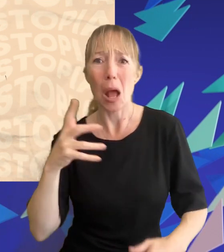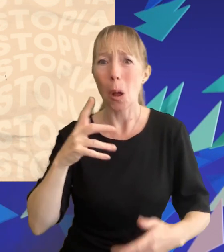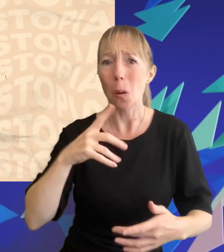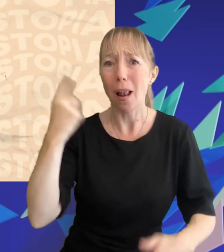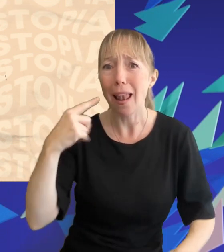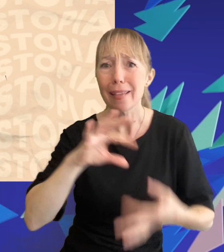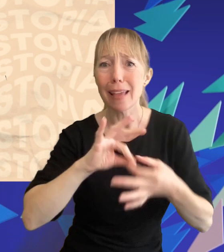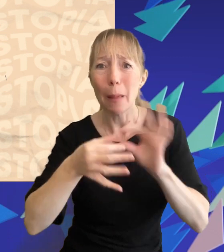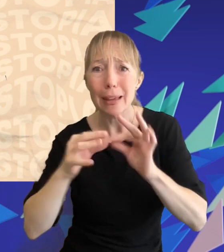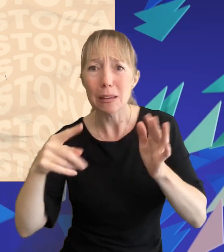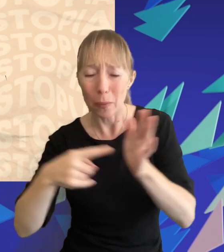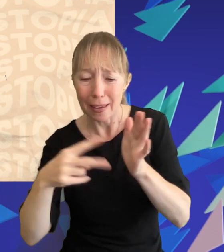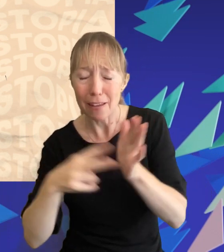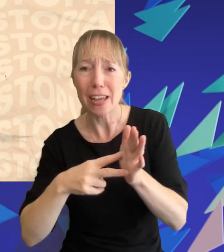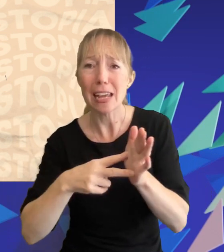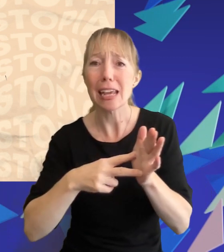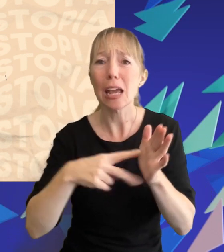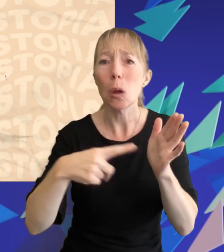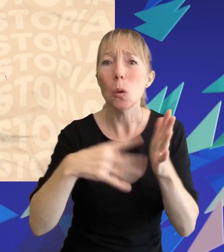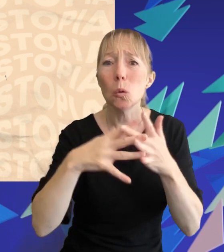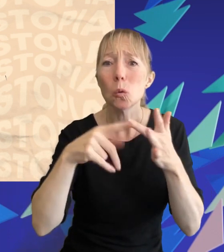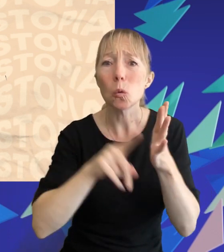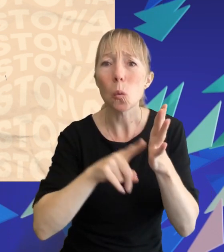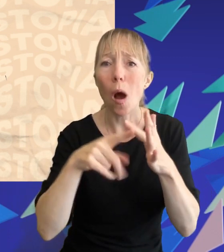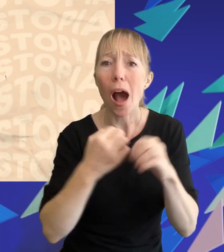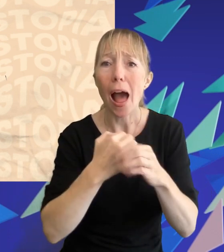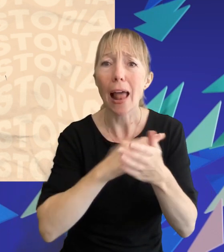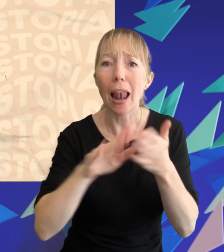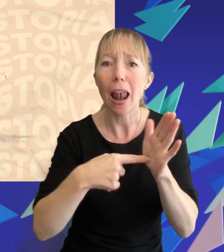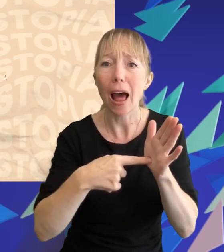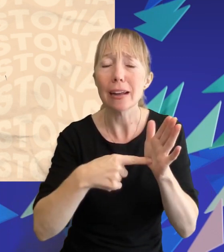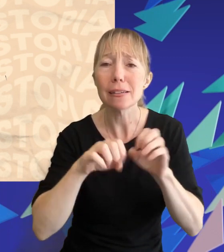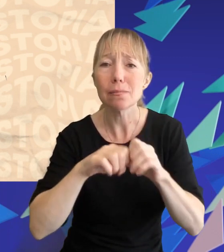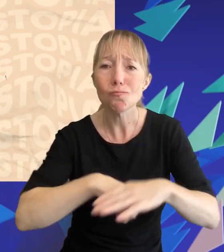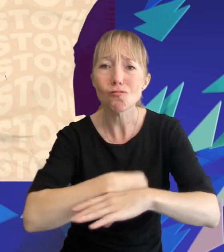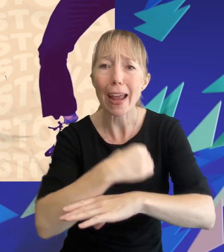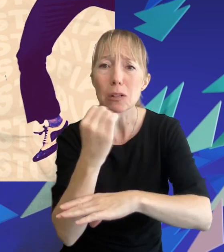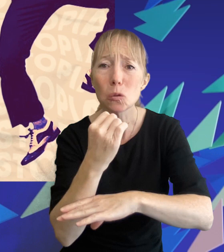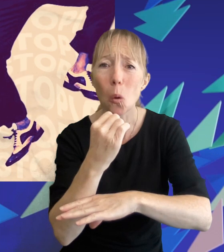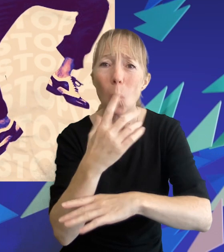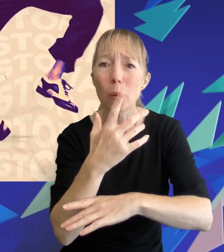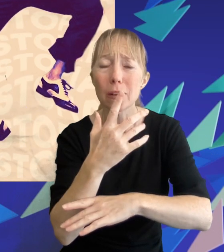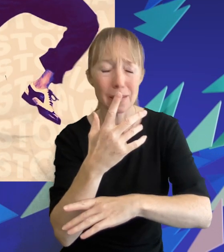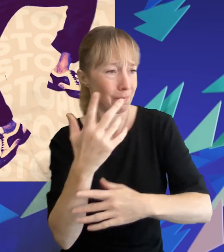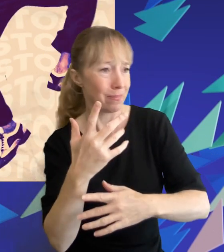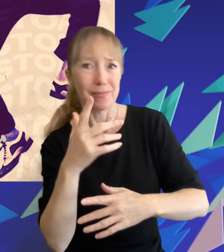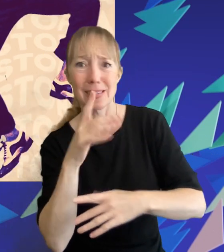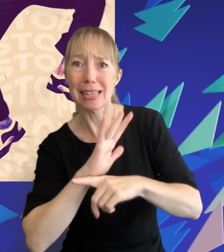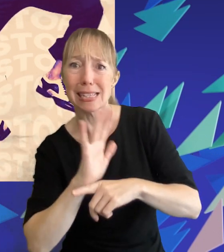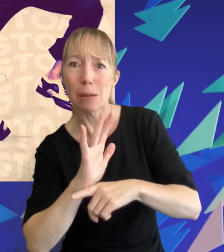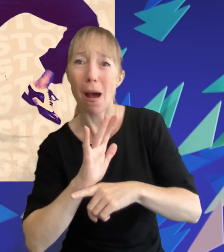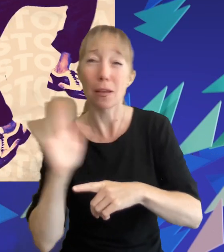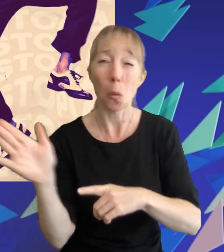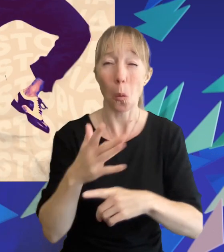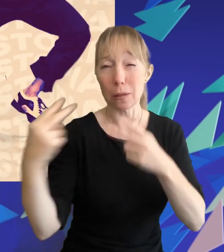telly twilight breaking dawn part two is released marking the end of another iconic franchise and everyone is dancing to gangnam